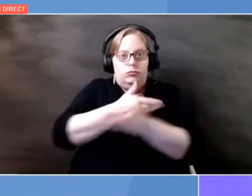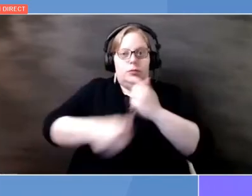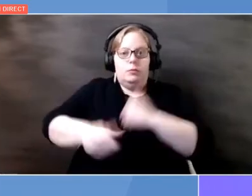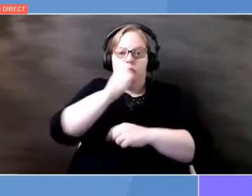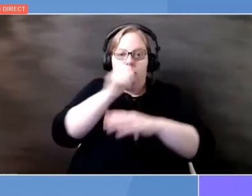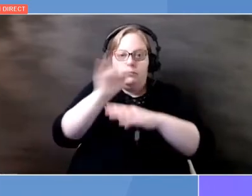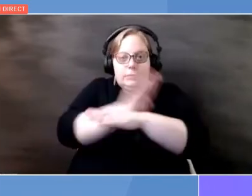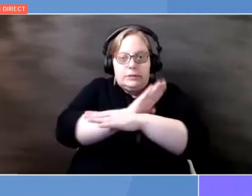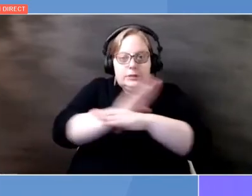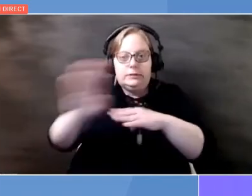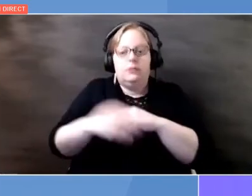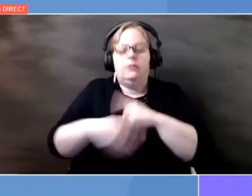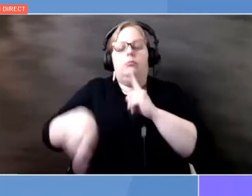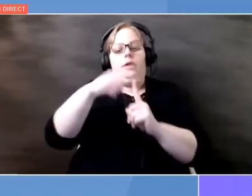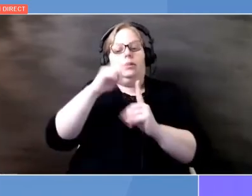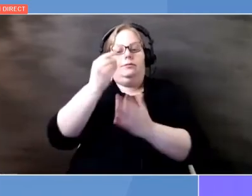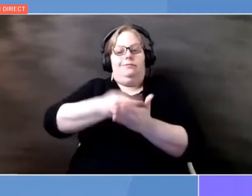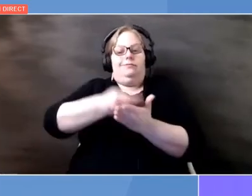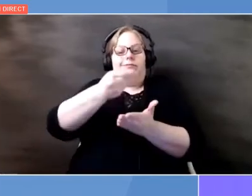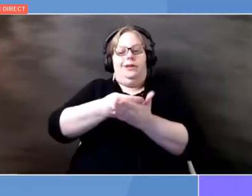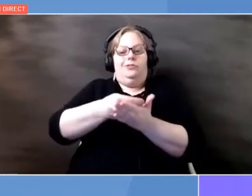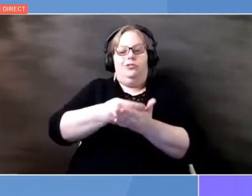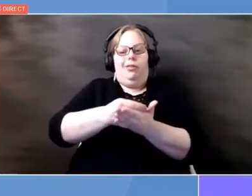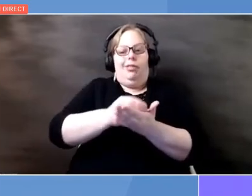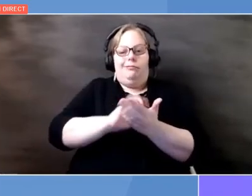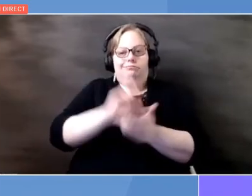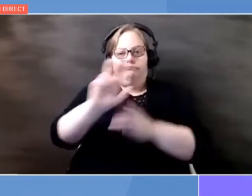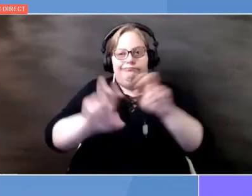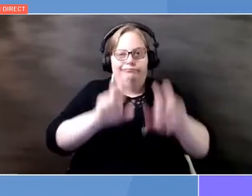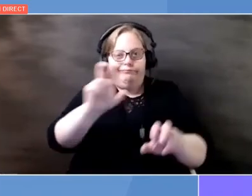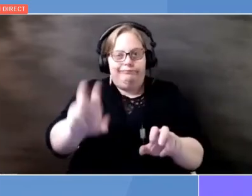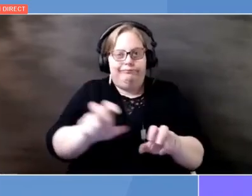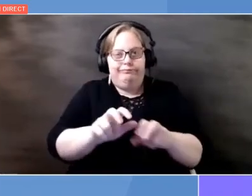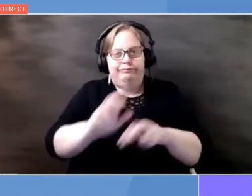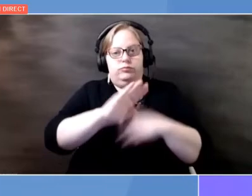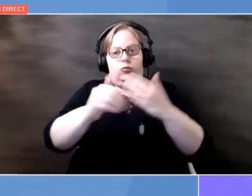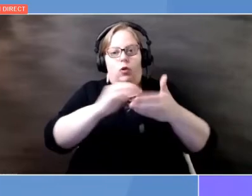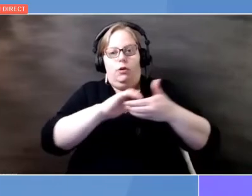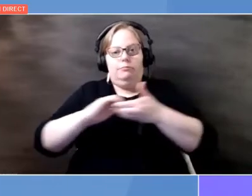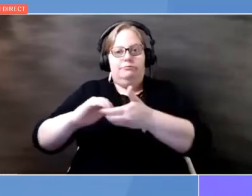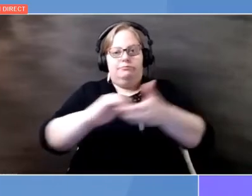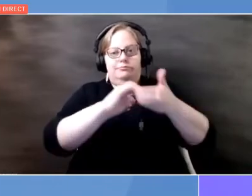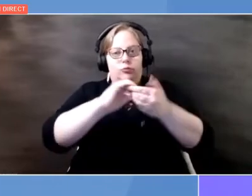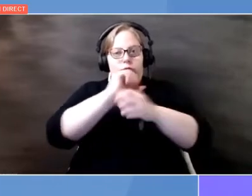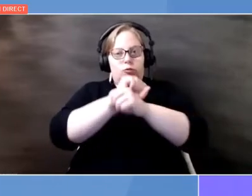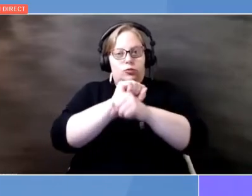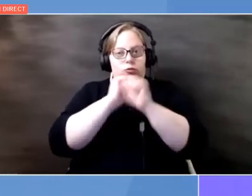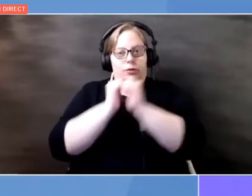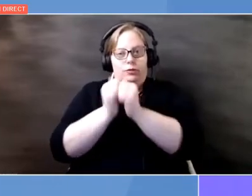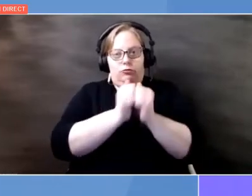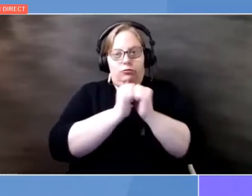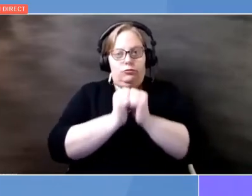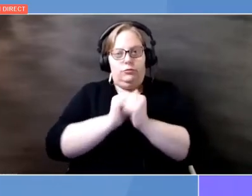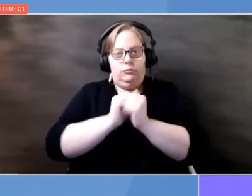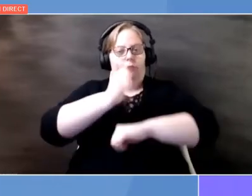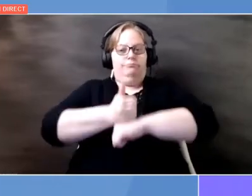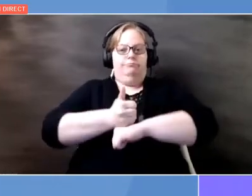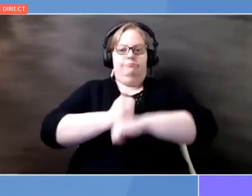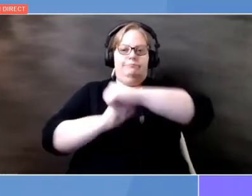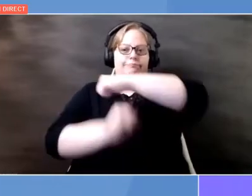mechanism, international finance mechanism, which will lays down the key for success in the next step,